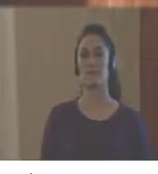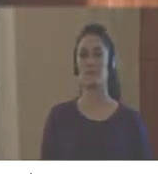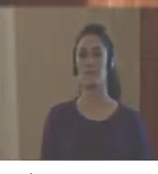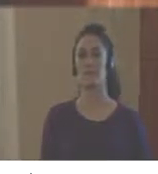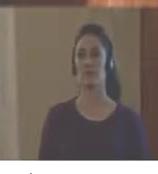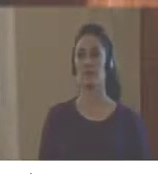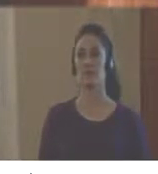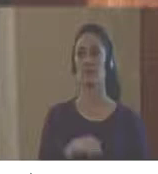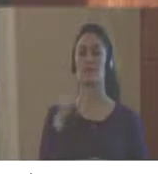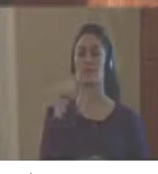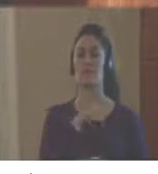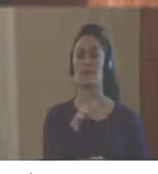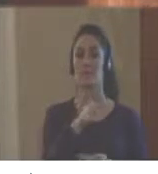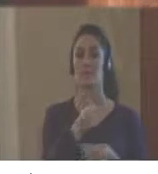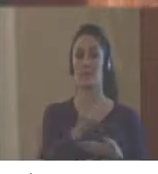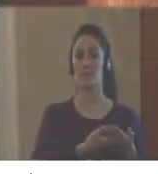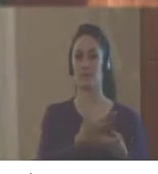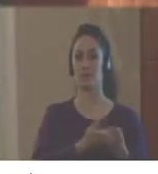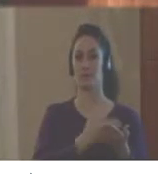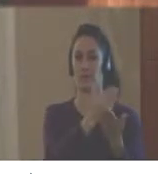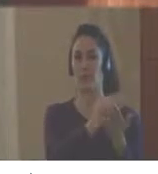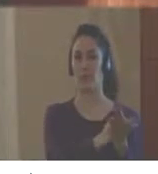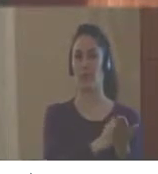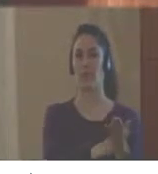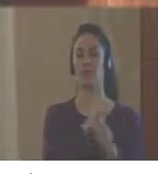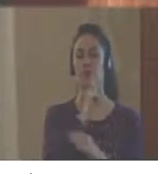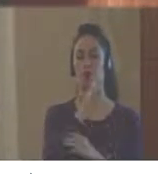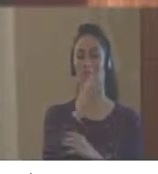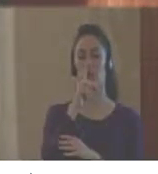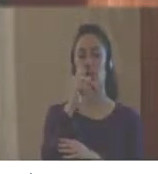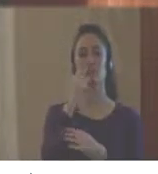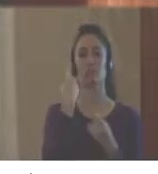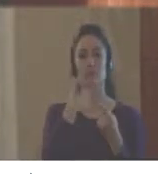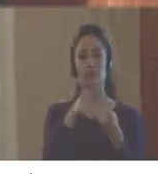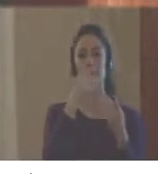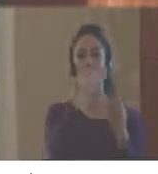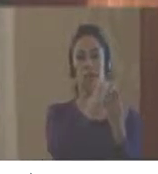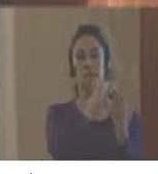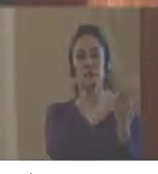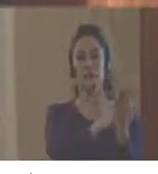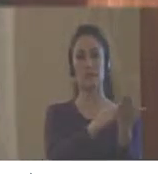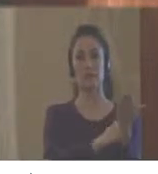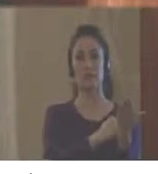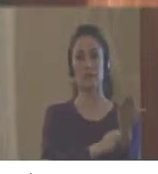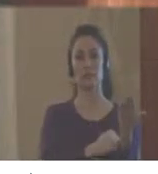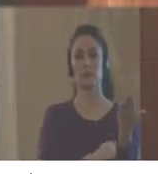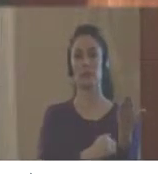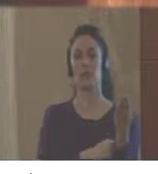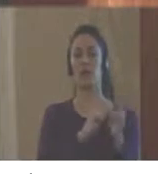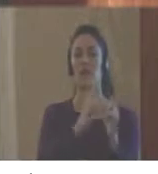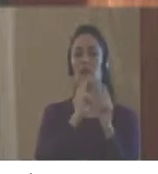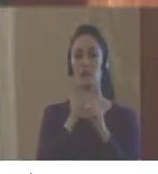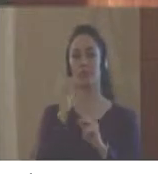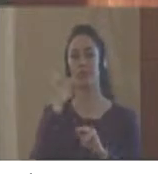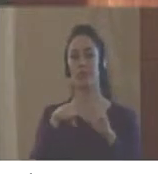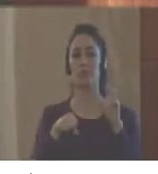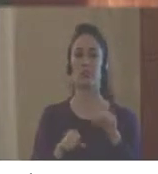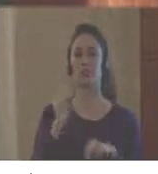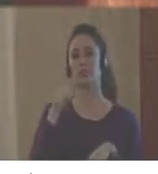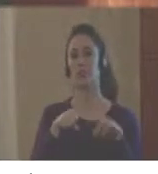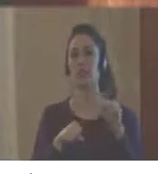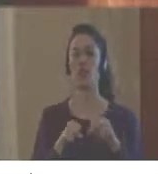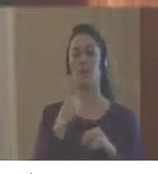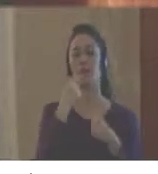has 241 indicators that are binary. In other words, that are –